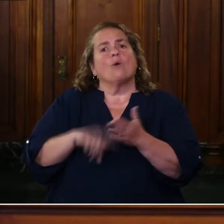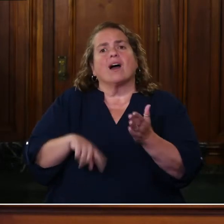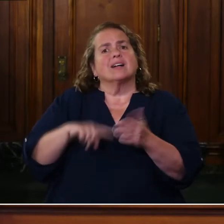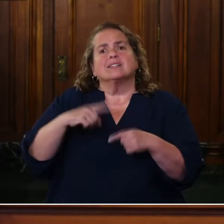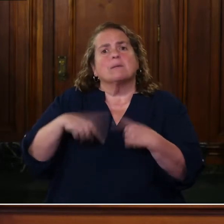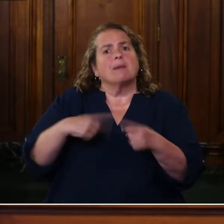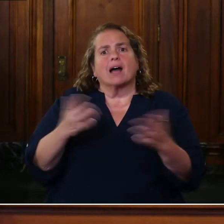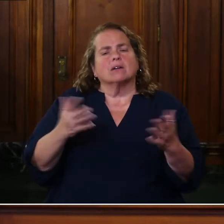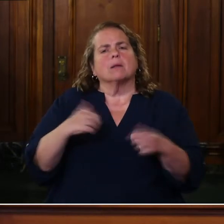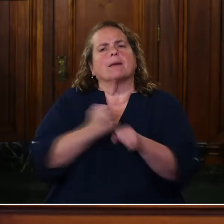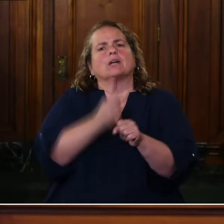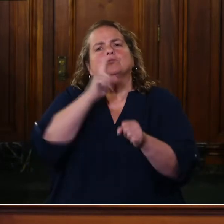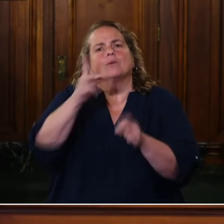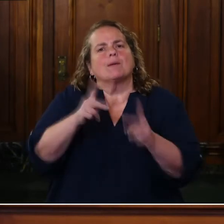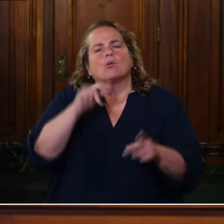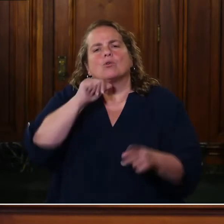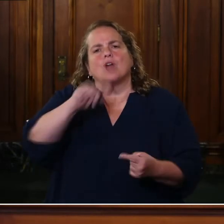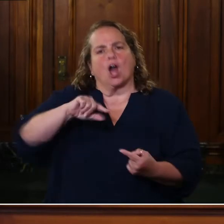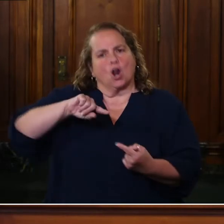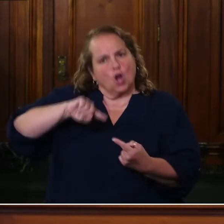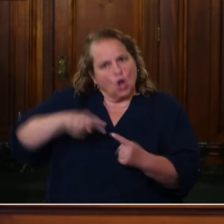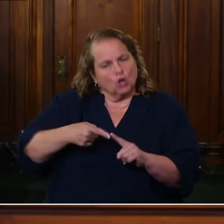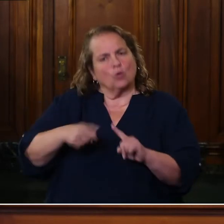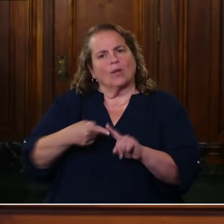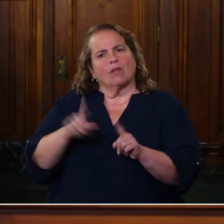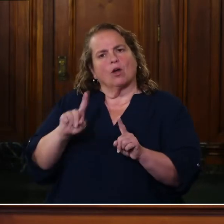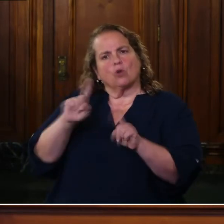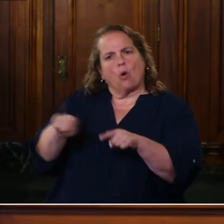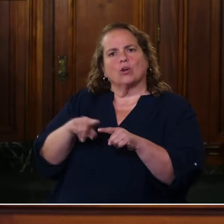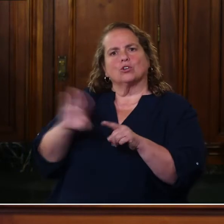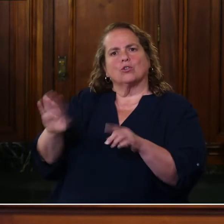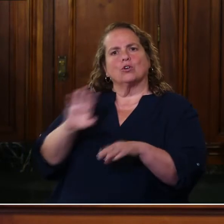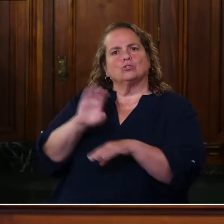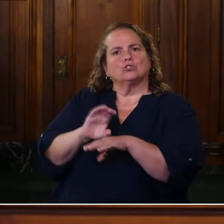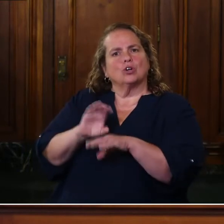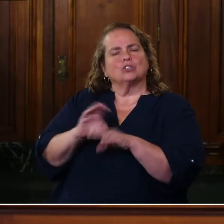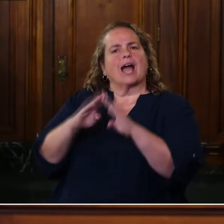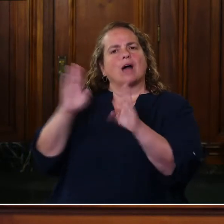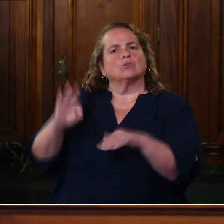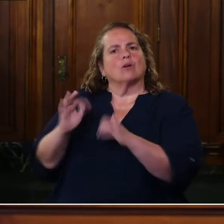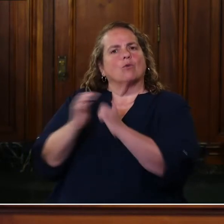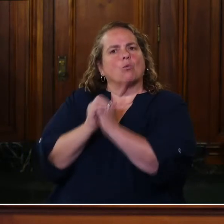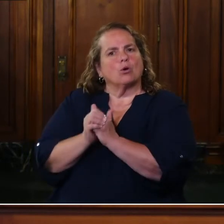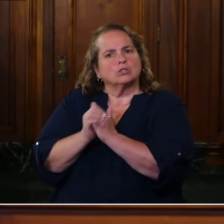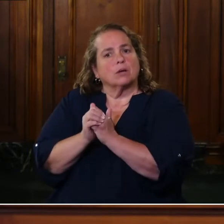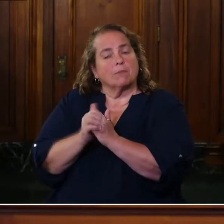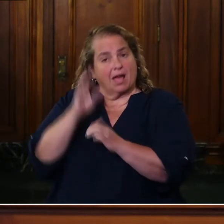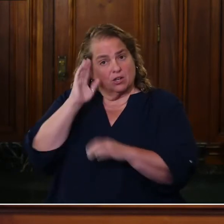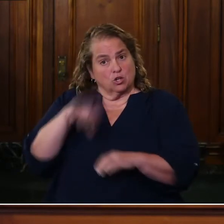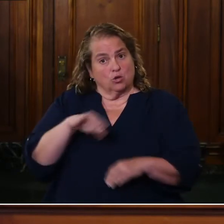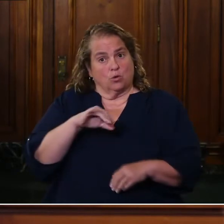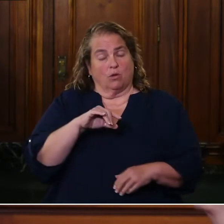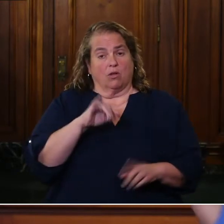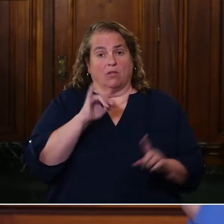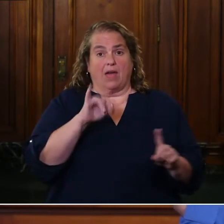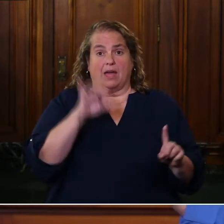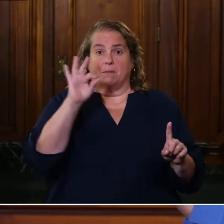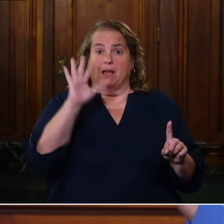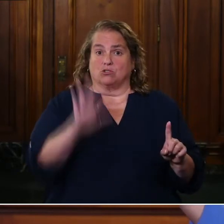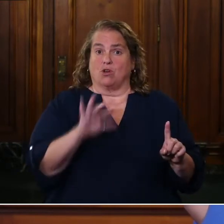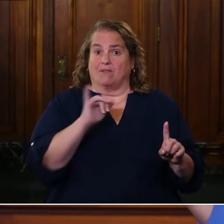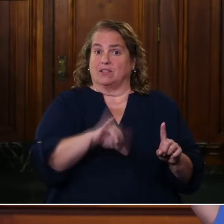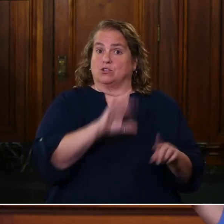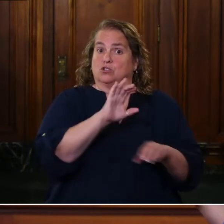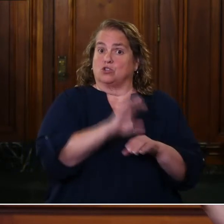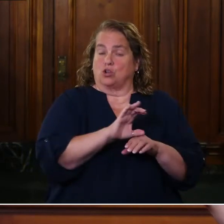that people aren't harmed when they're going to their house of worship. And I know that the pastor of this church is the one that stepped